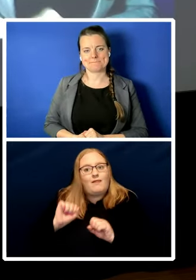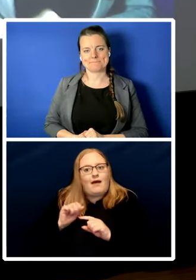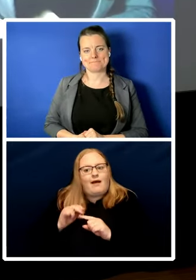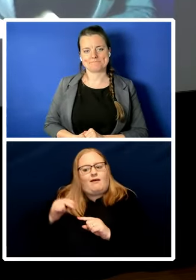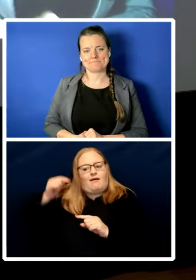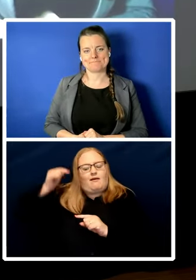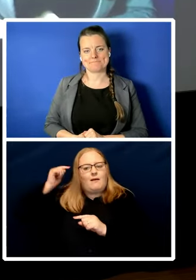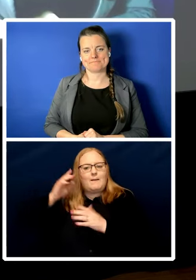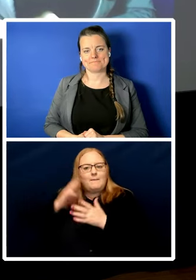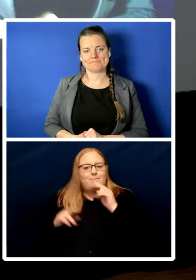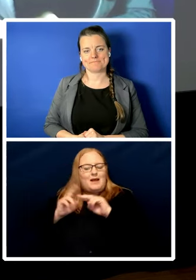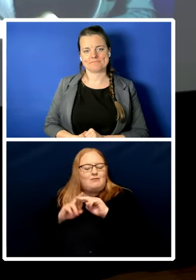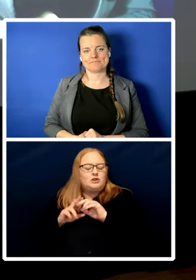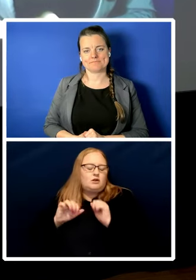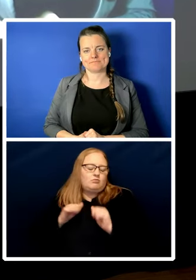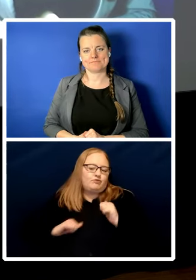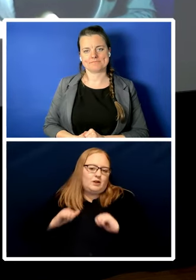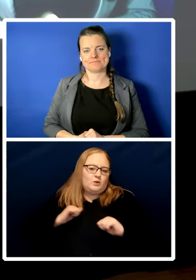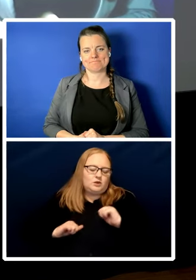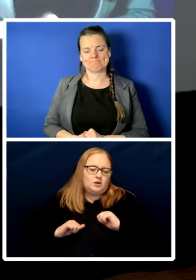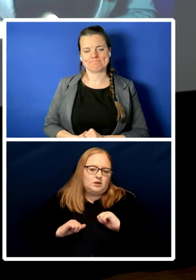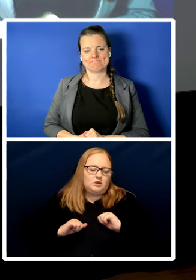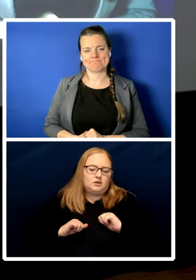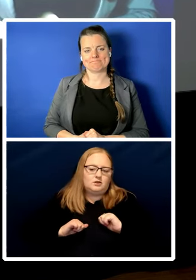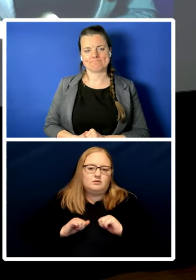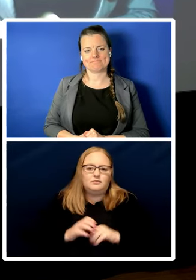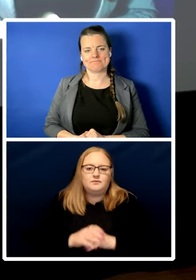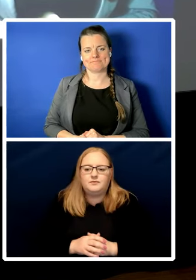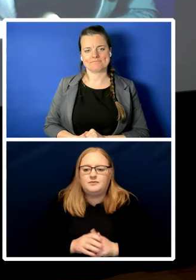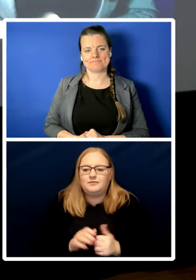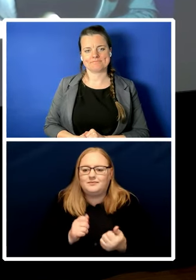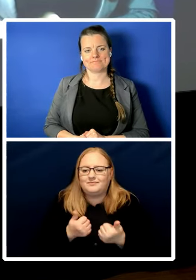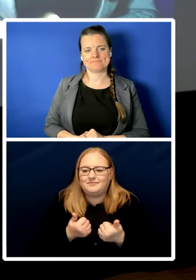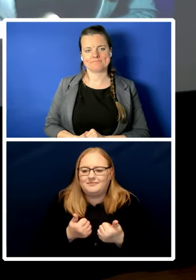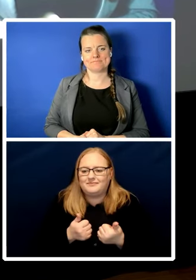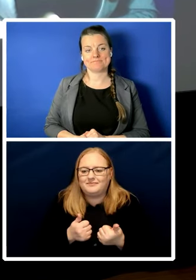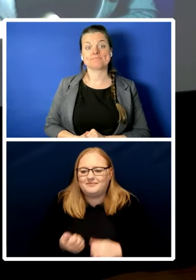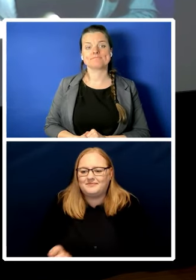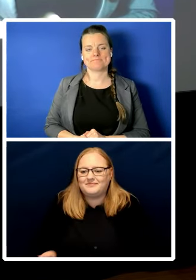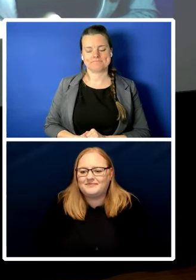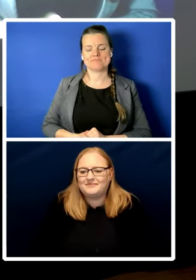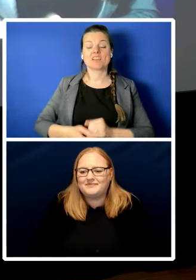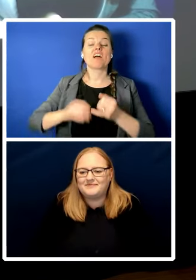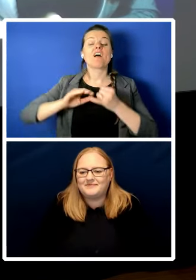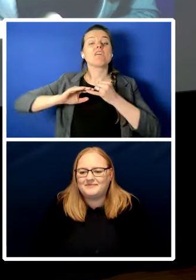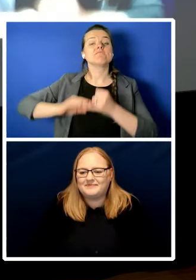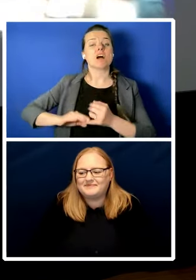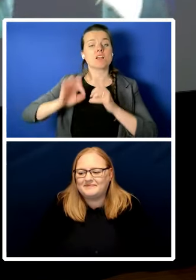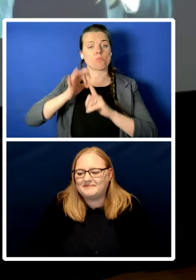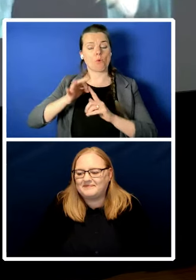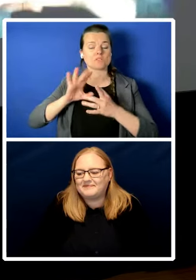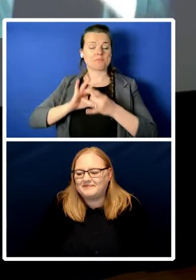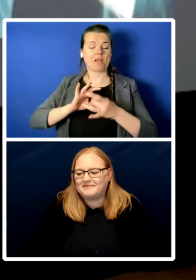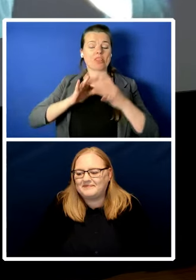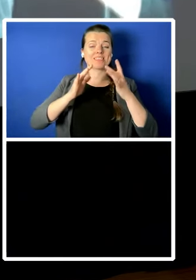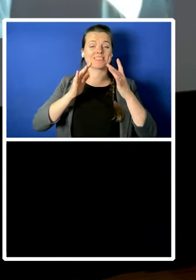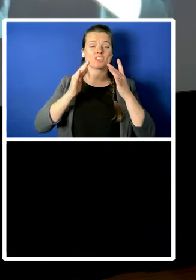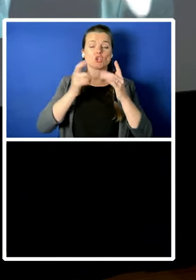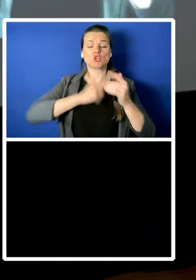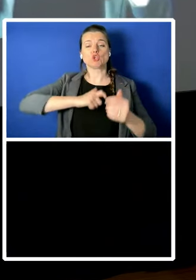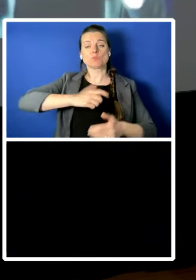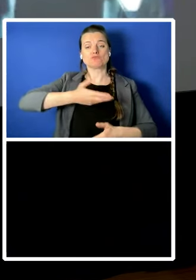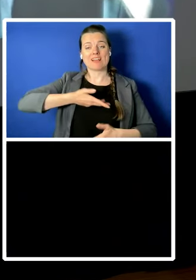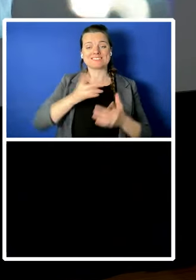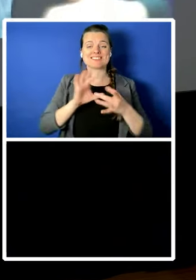and finally on the human rights in the environment i mean i think and the us and all will be all will be over